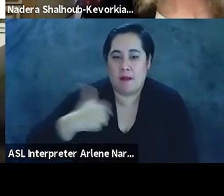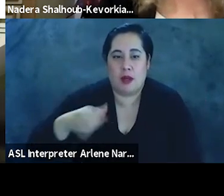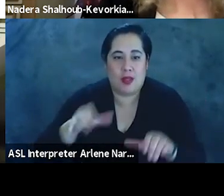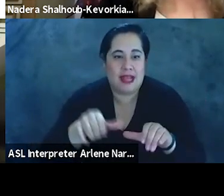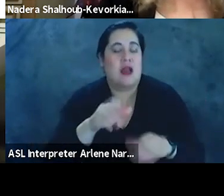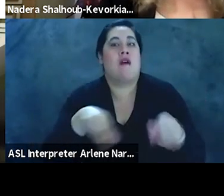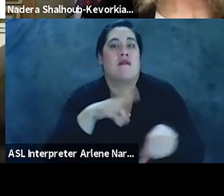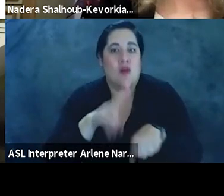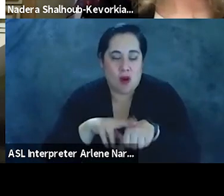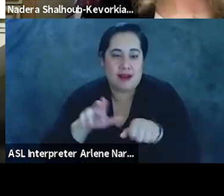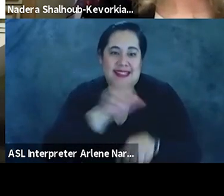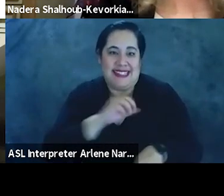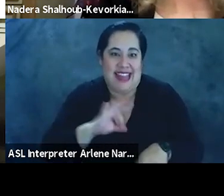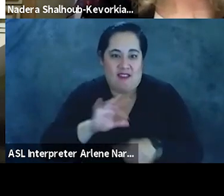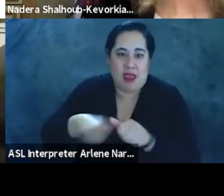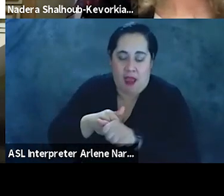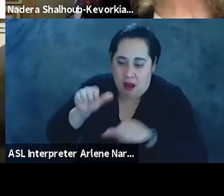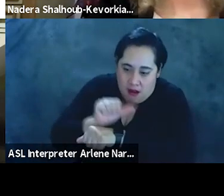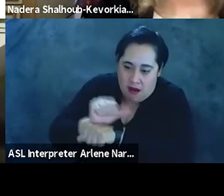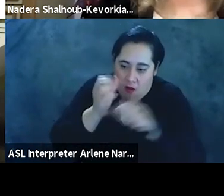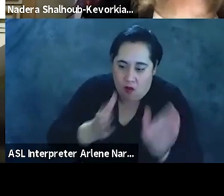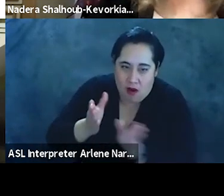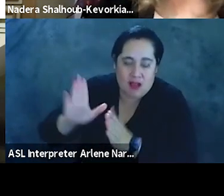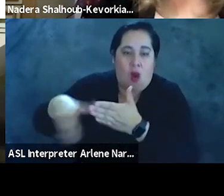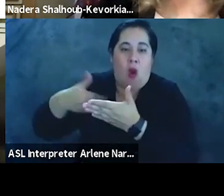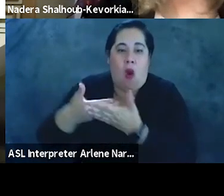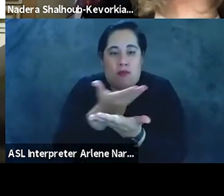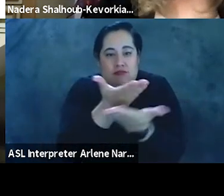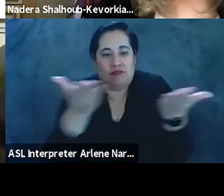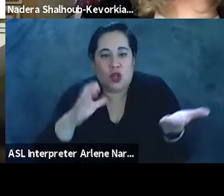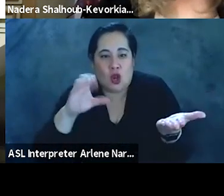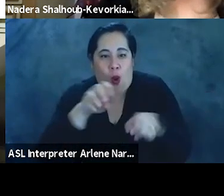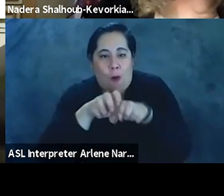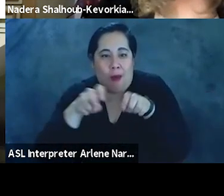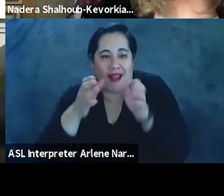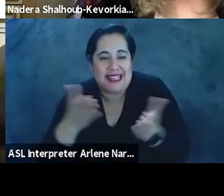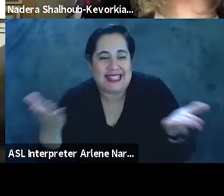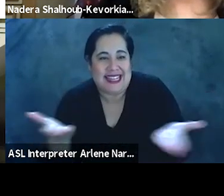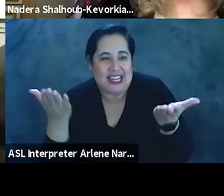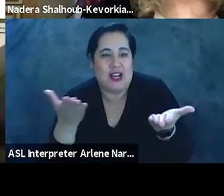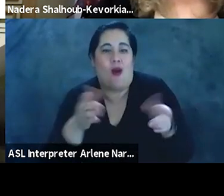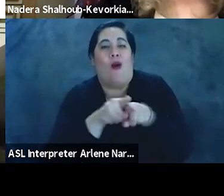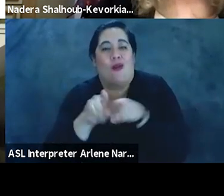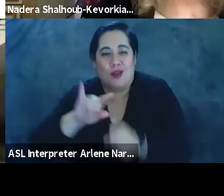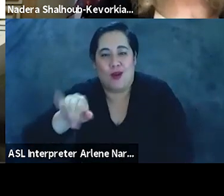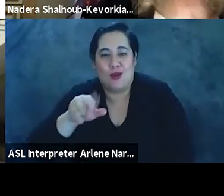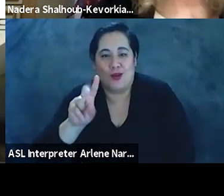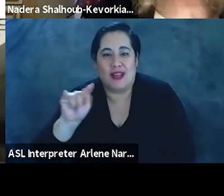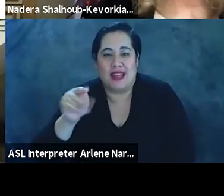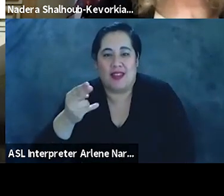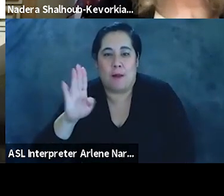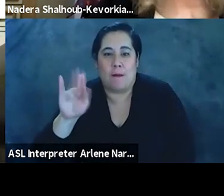the staff behind the scenes for organizing this and all of my co-panelists as well as Judith Butler's moderator